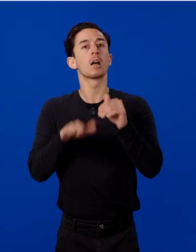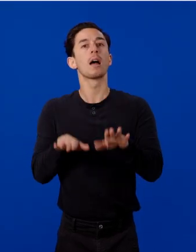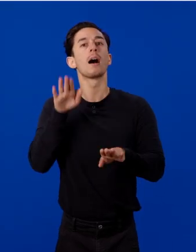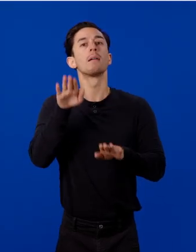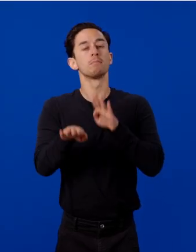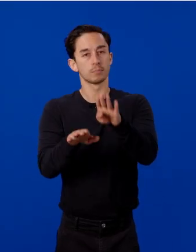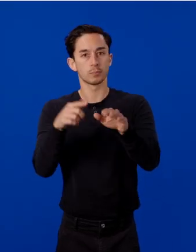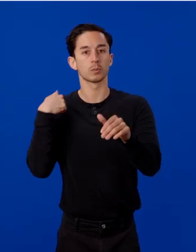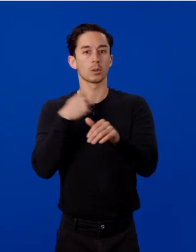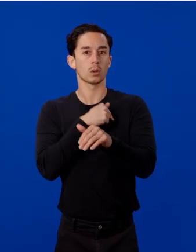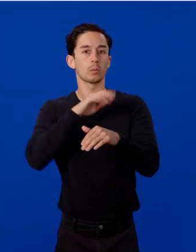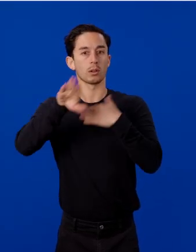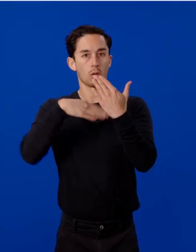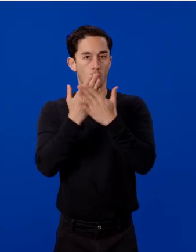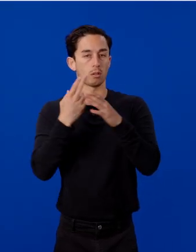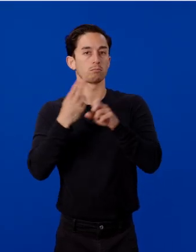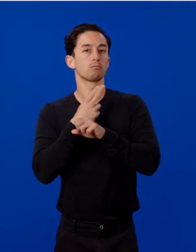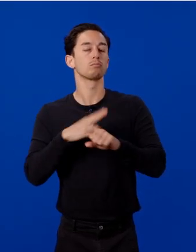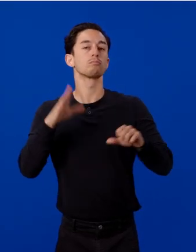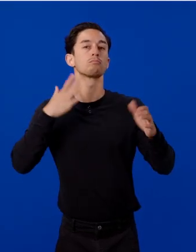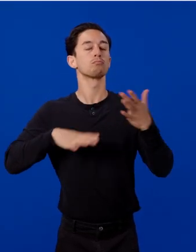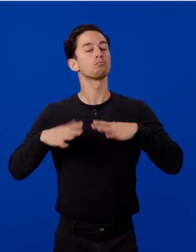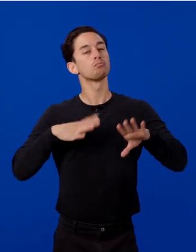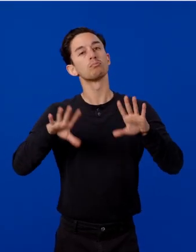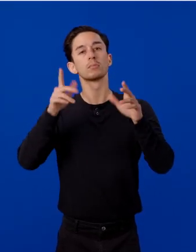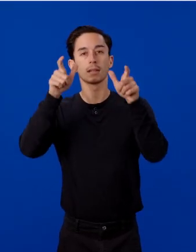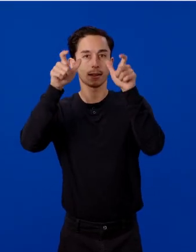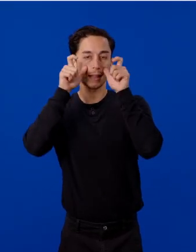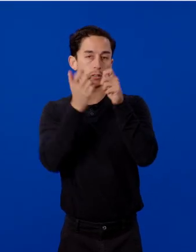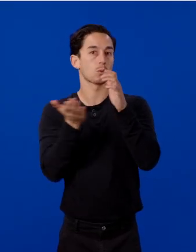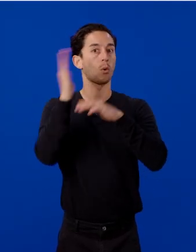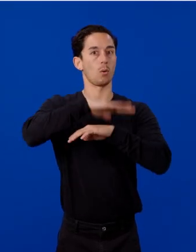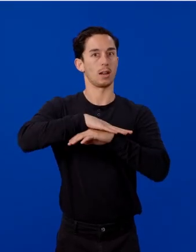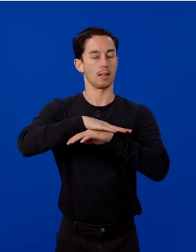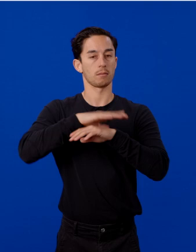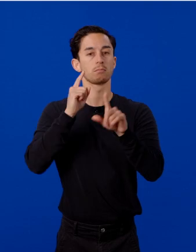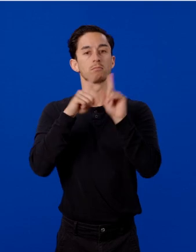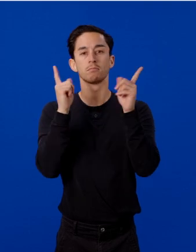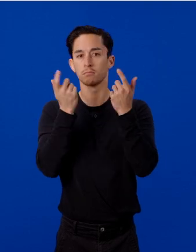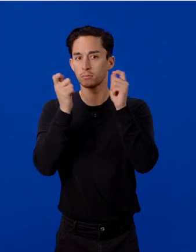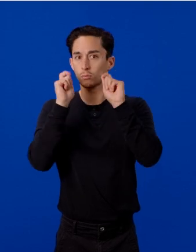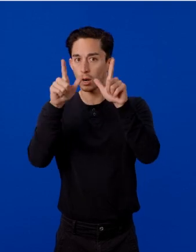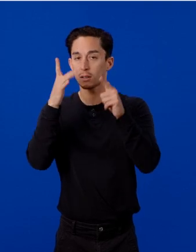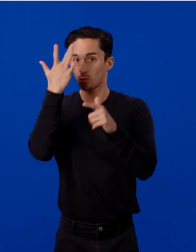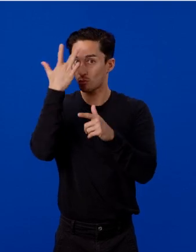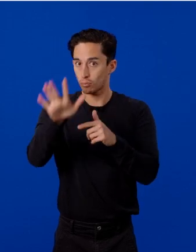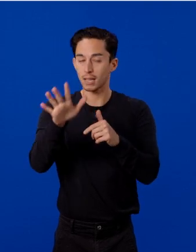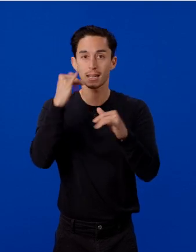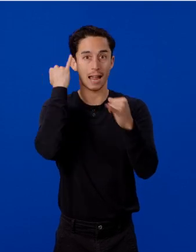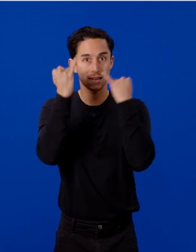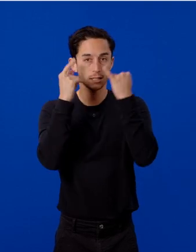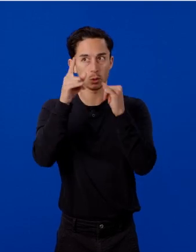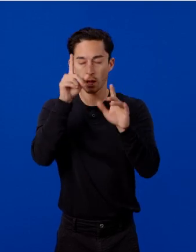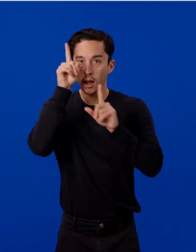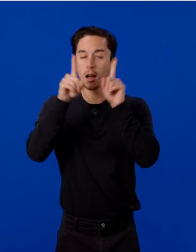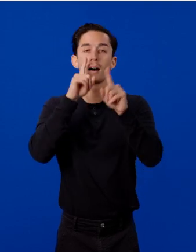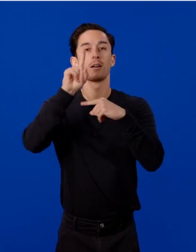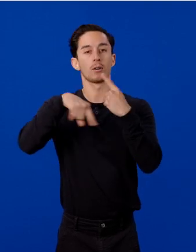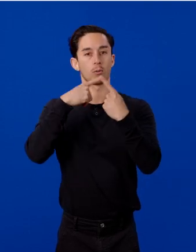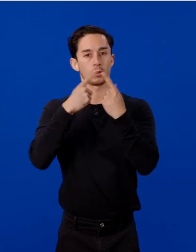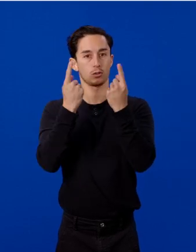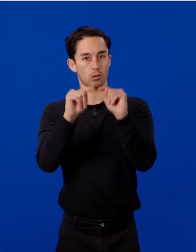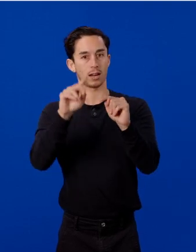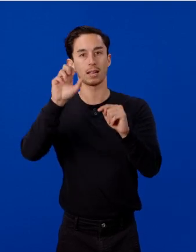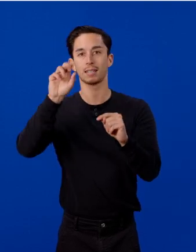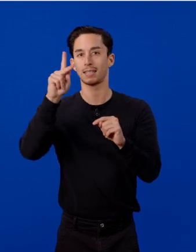casual, all-day AR glasses. But you will be surprised at all the brilliant ideas you may come up with when trying the SDK for